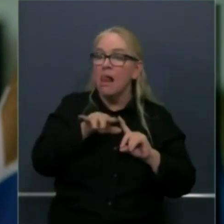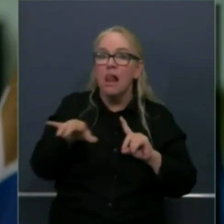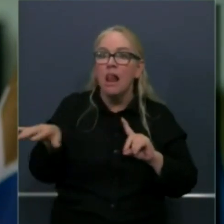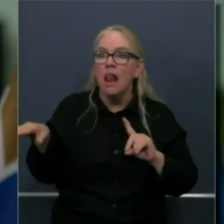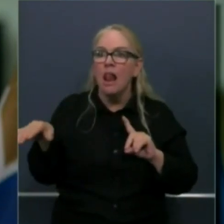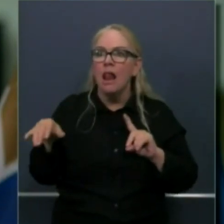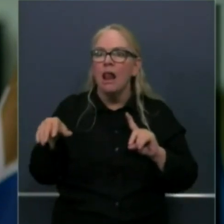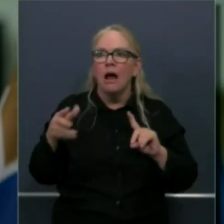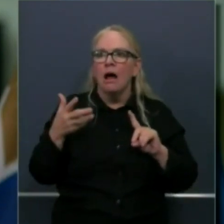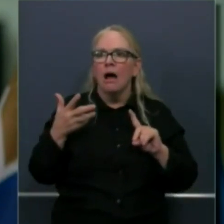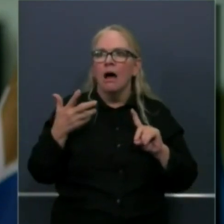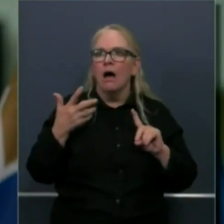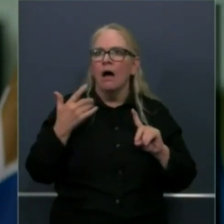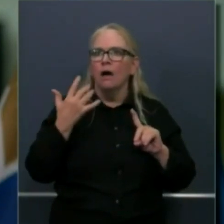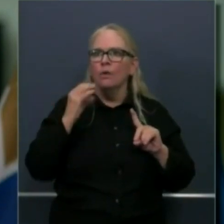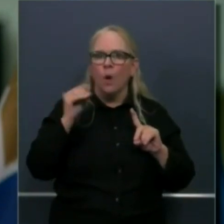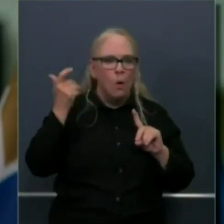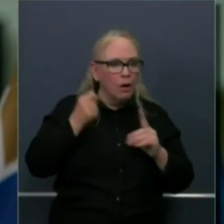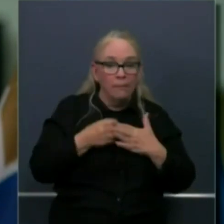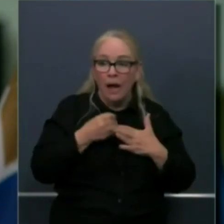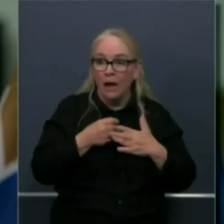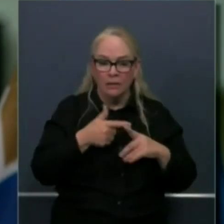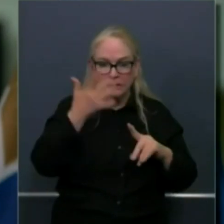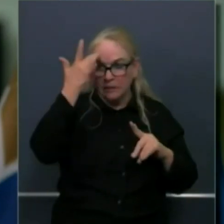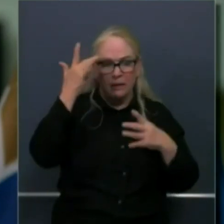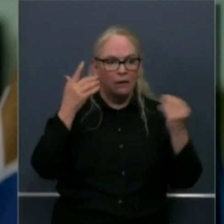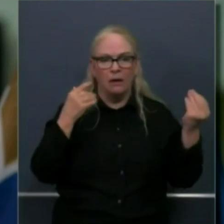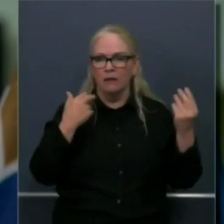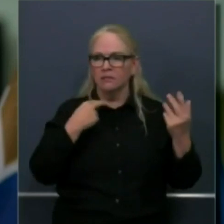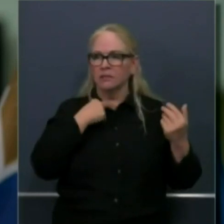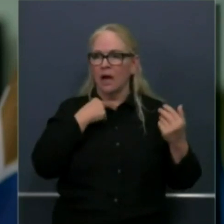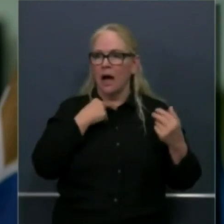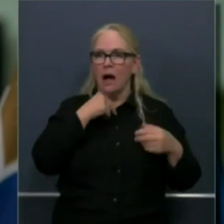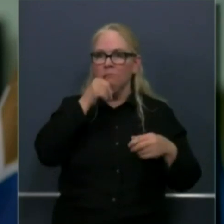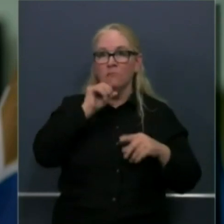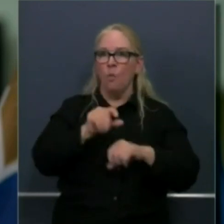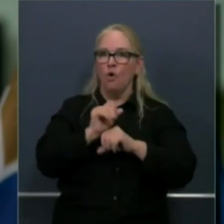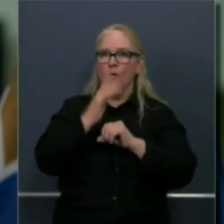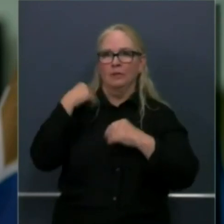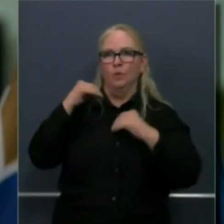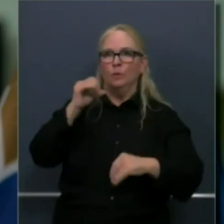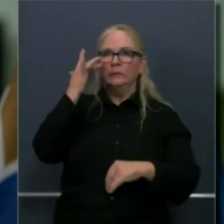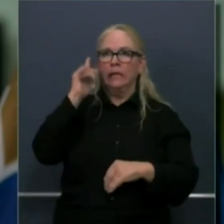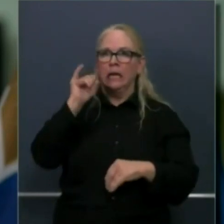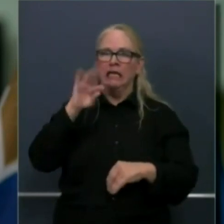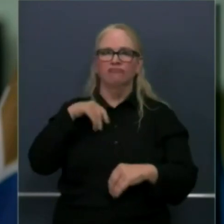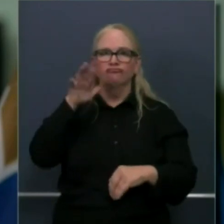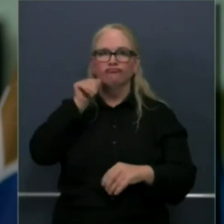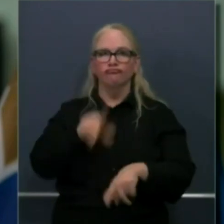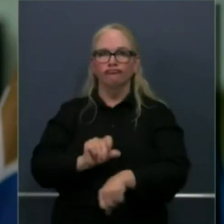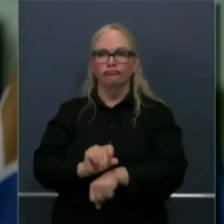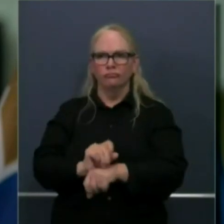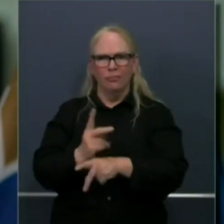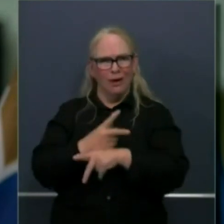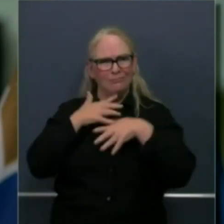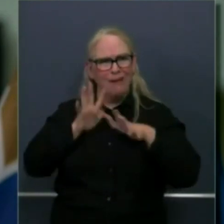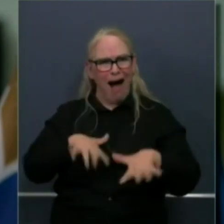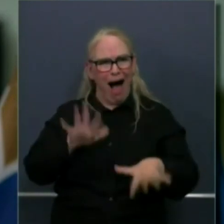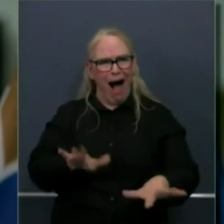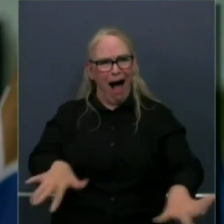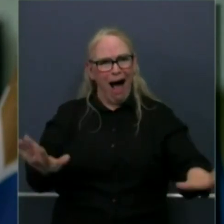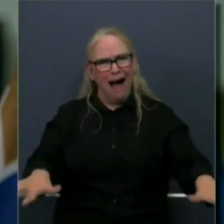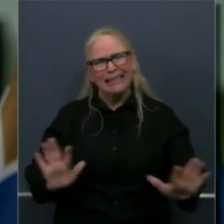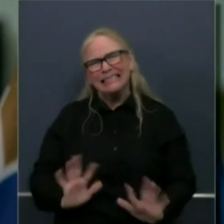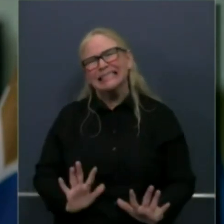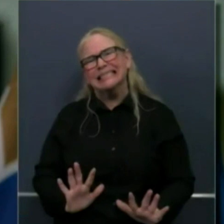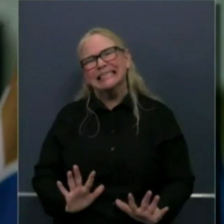How do we make sure that they have sick leave? How do we make sure that they can be supported in isolation as we move